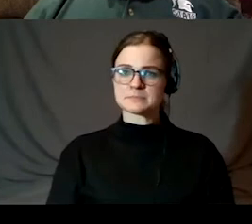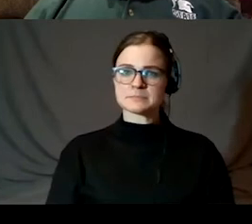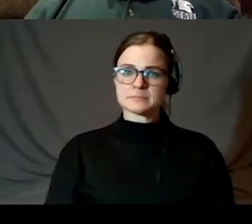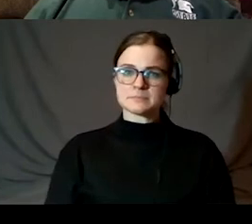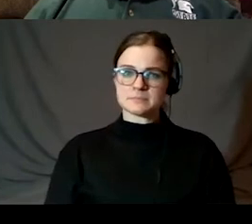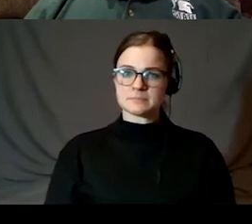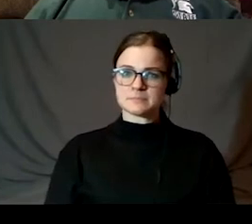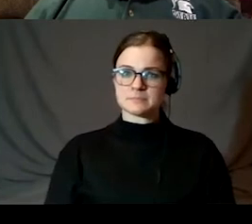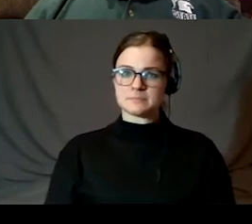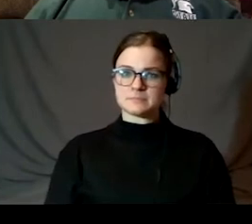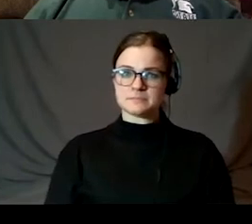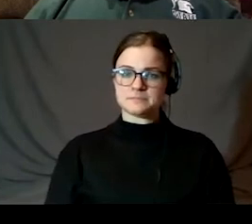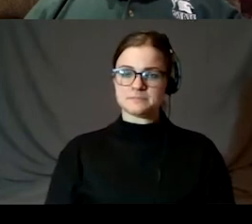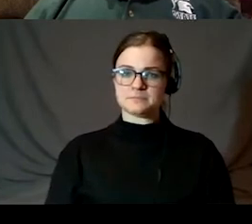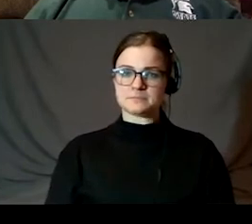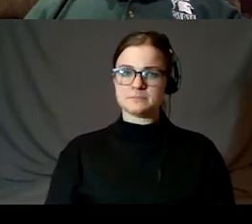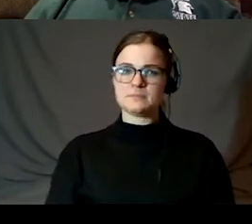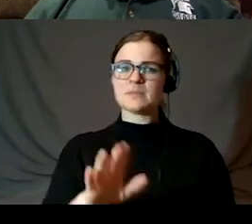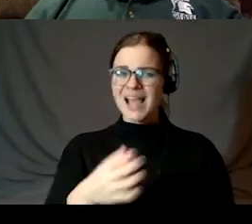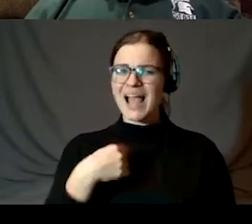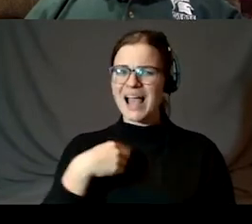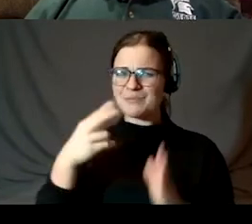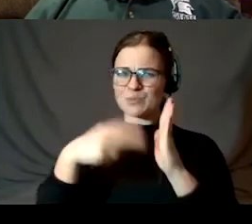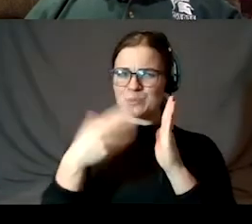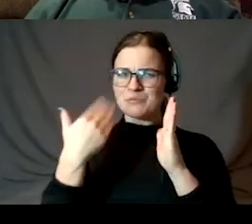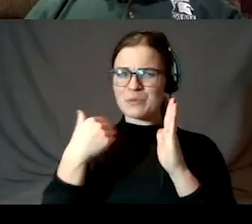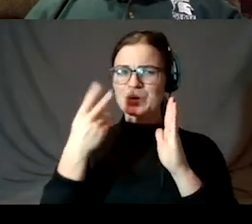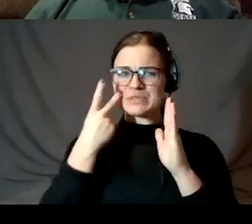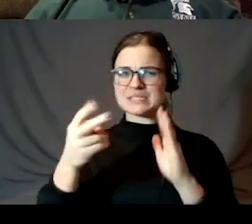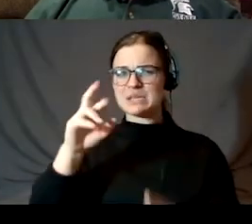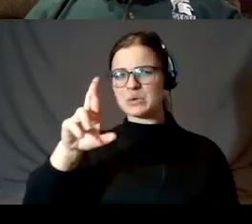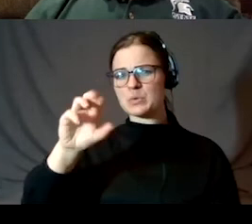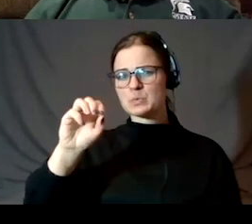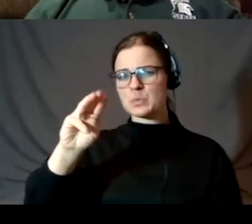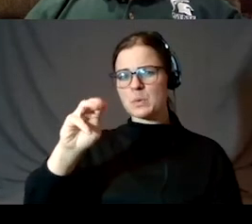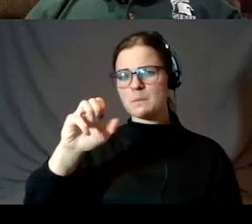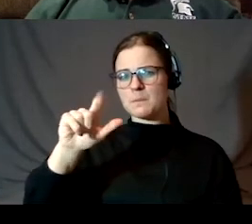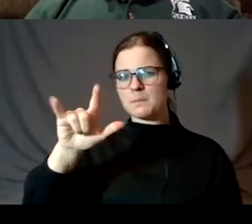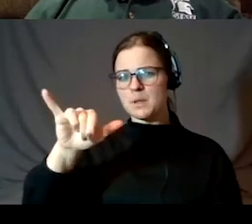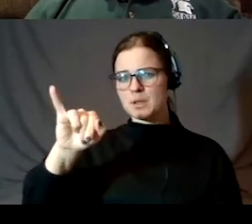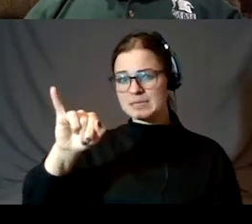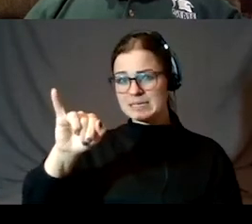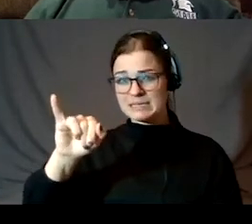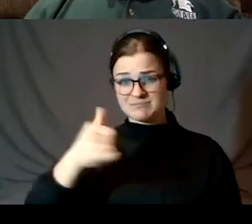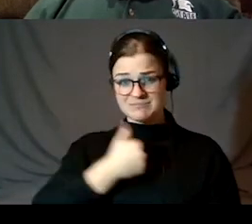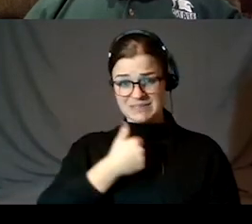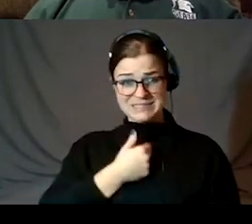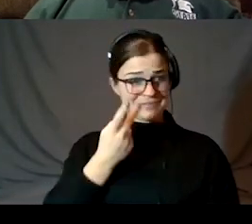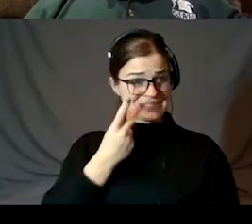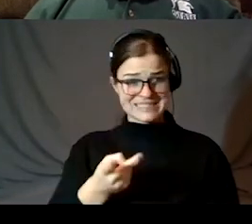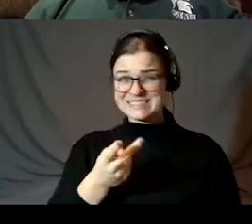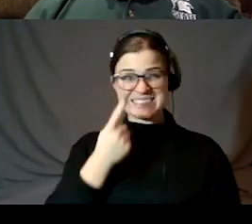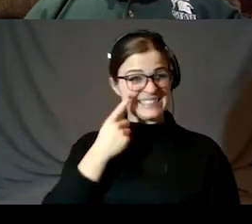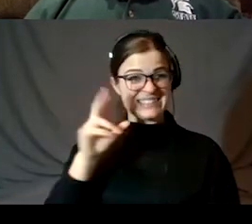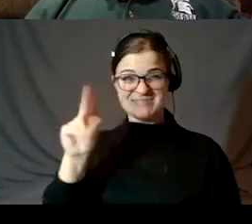I think I've read, well, I don't think, I know I've read that you can see Grimaldi. I don't know that I've ever seen it. But